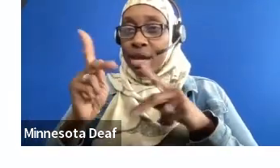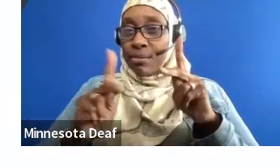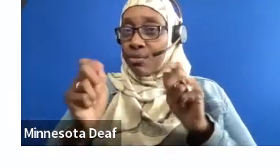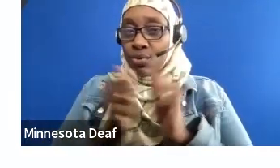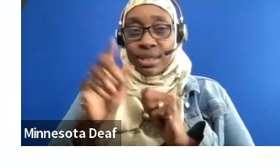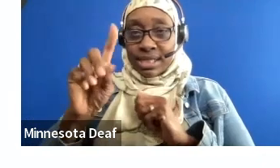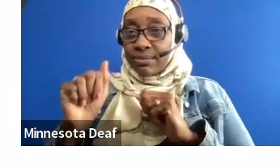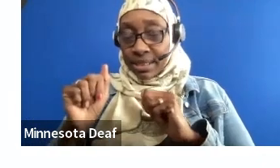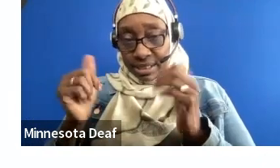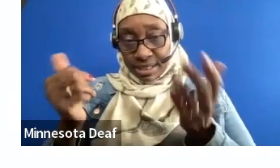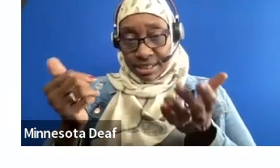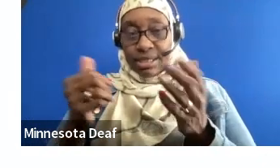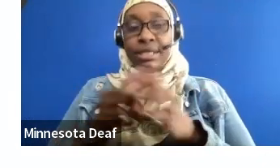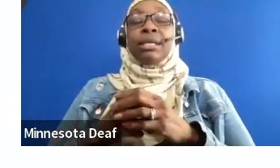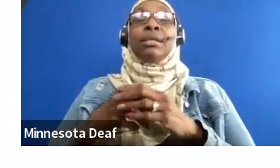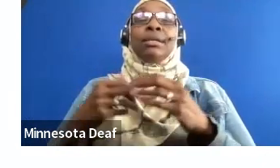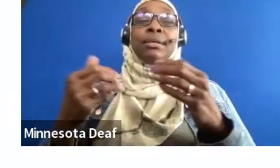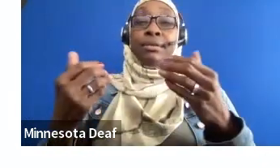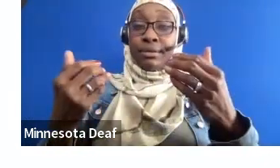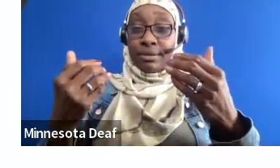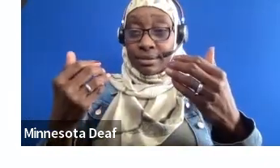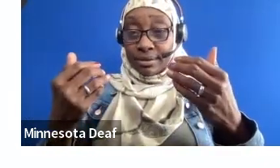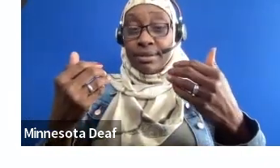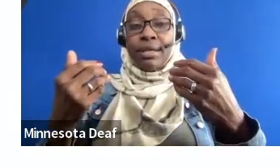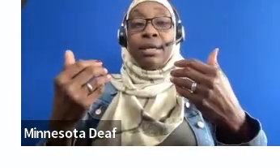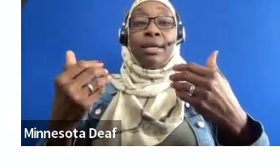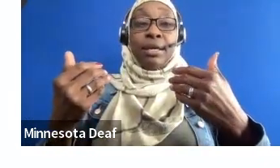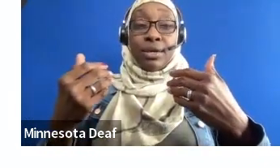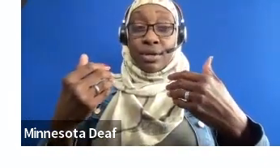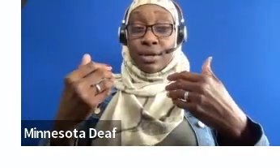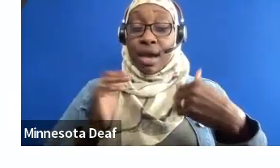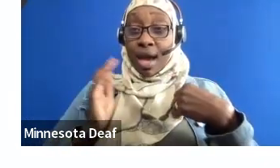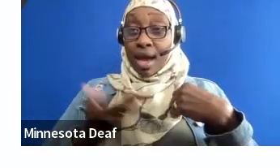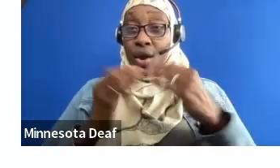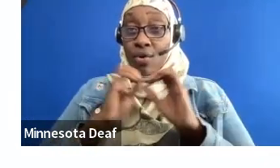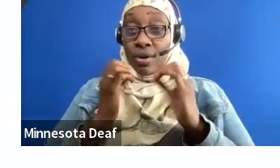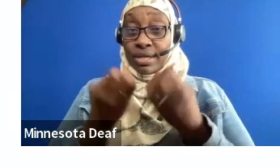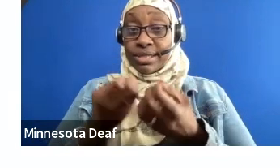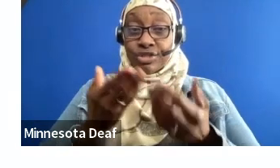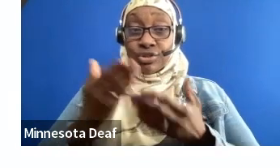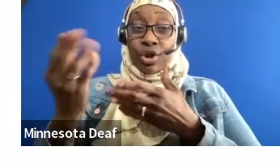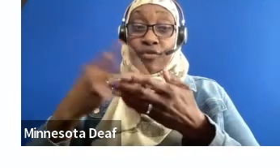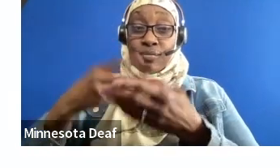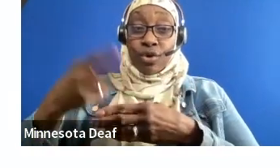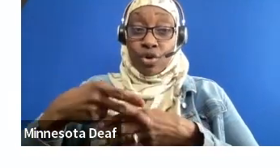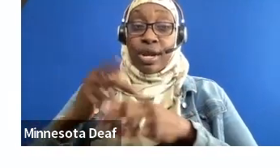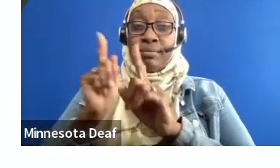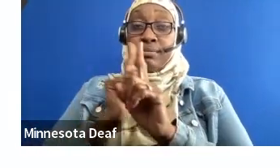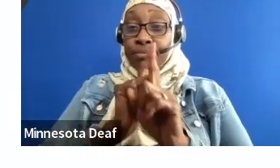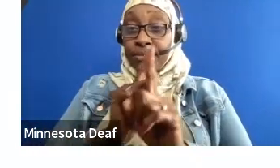offering programs like mentoring, community, careers, and inclusion,